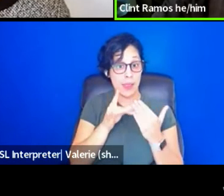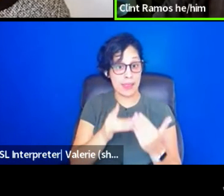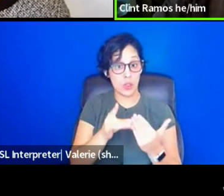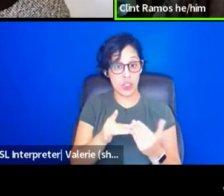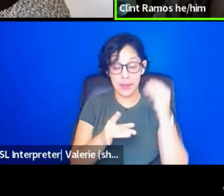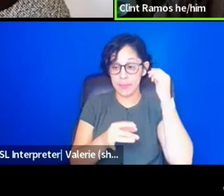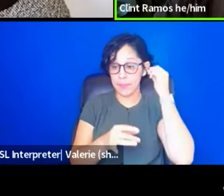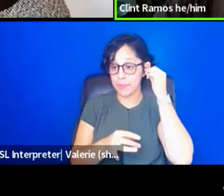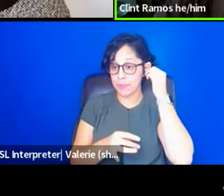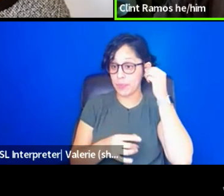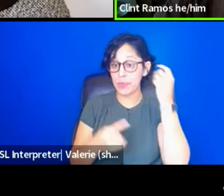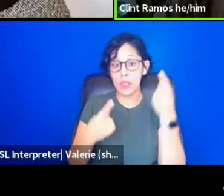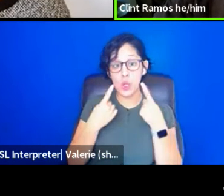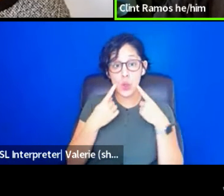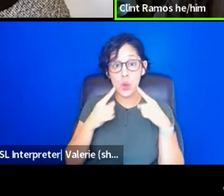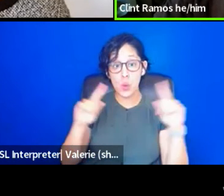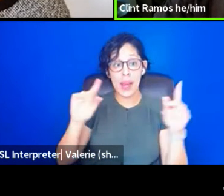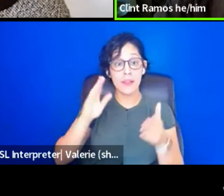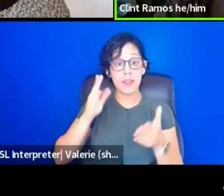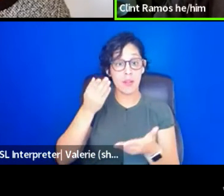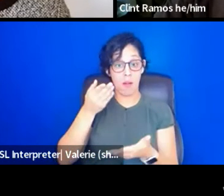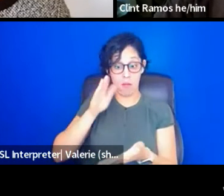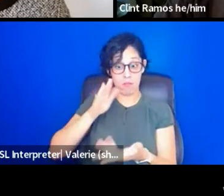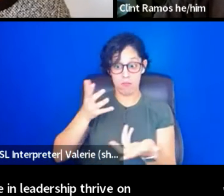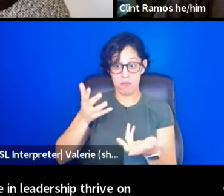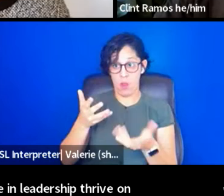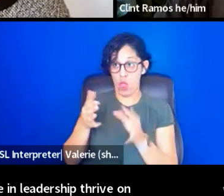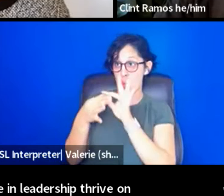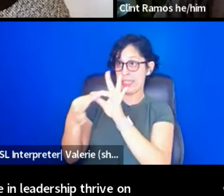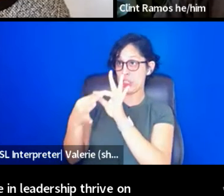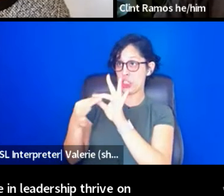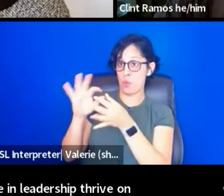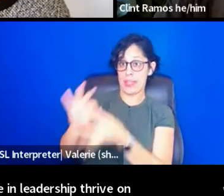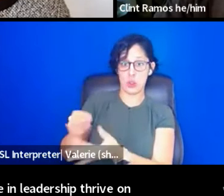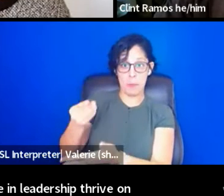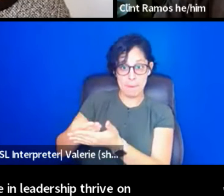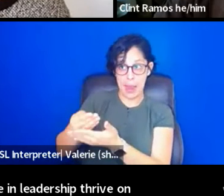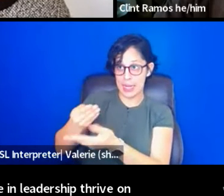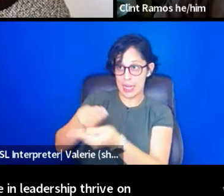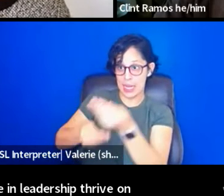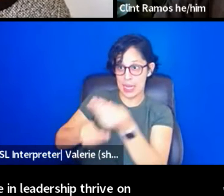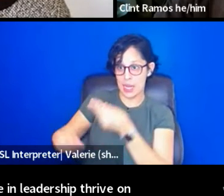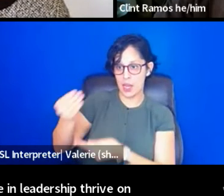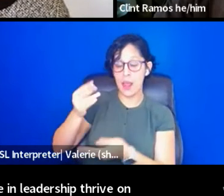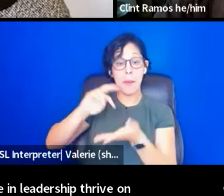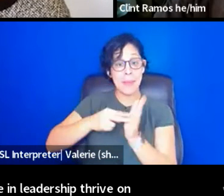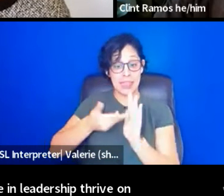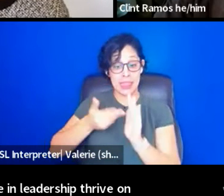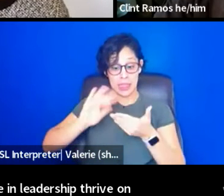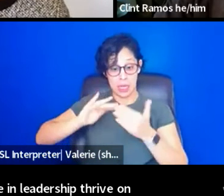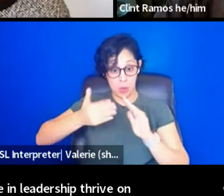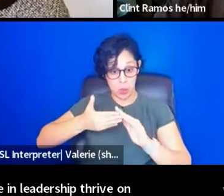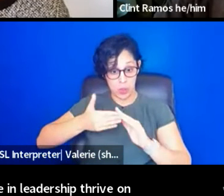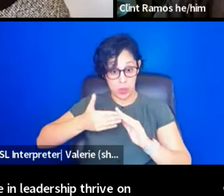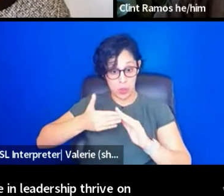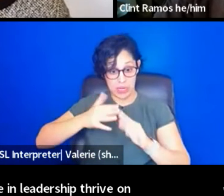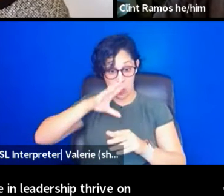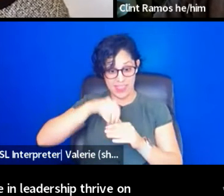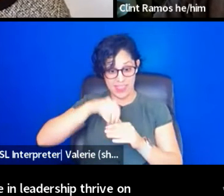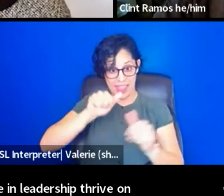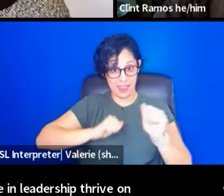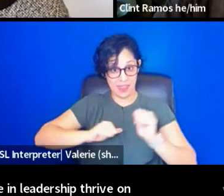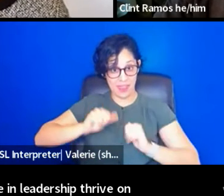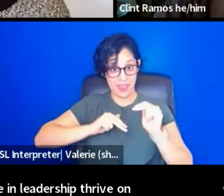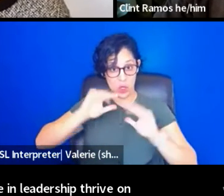on transactional relationship, the community within that theater and the product in that theater will be founded on